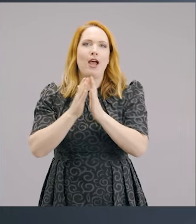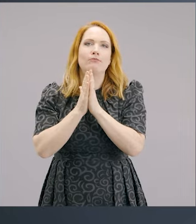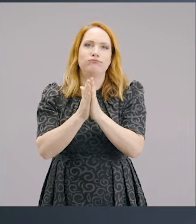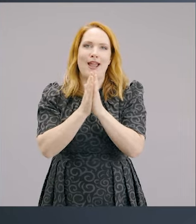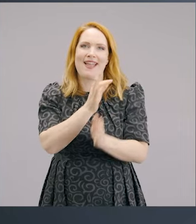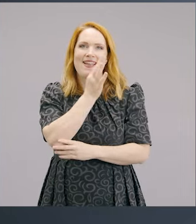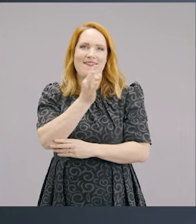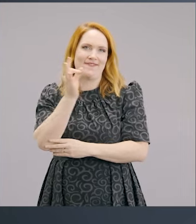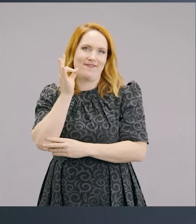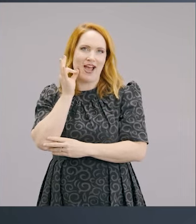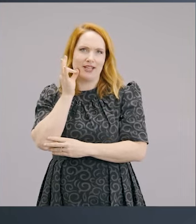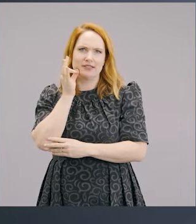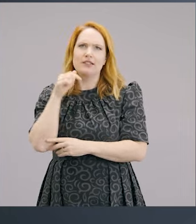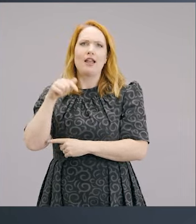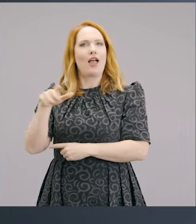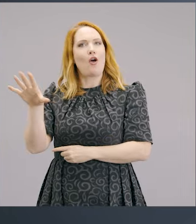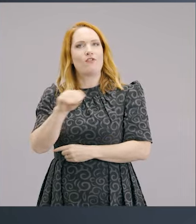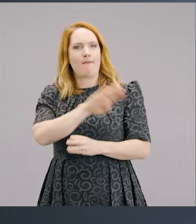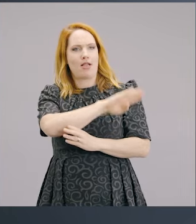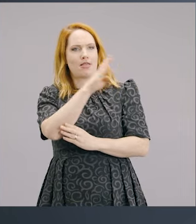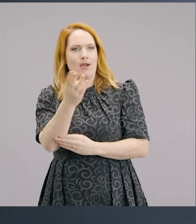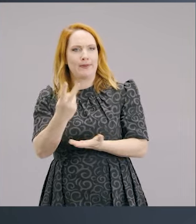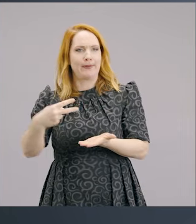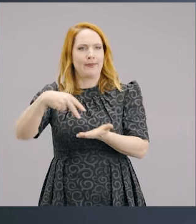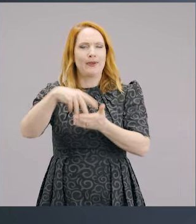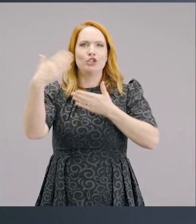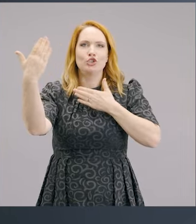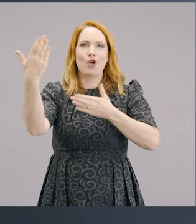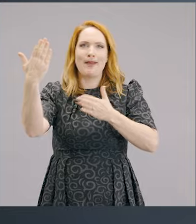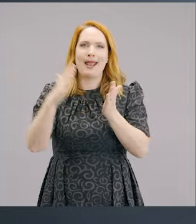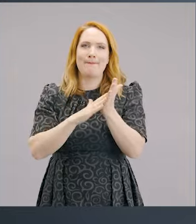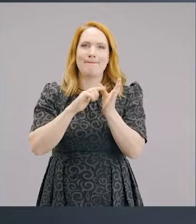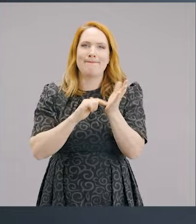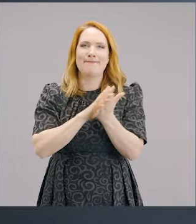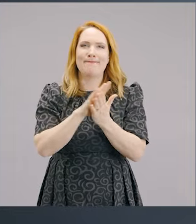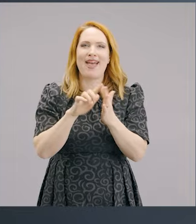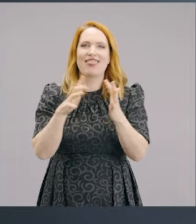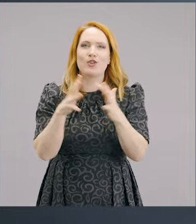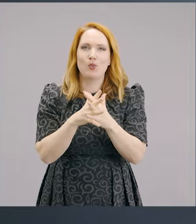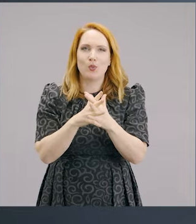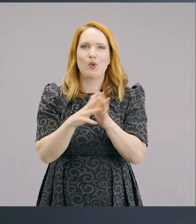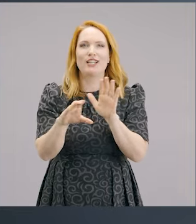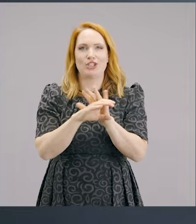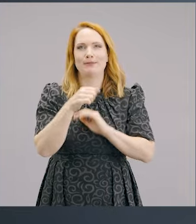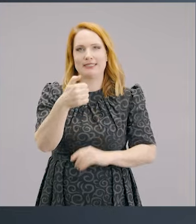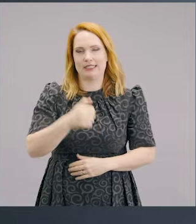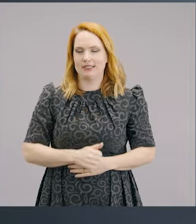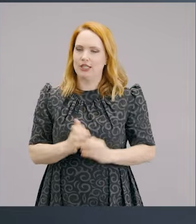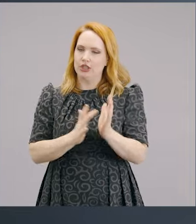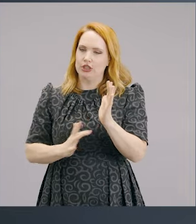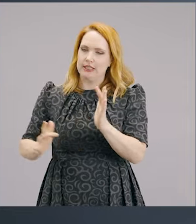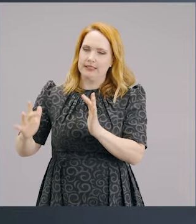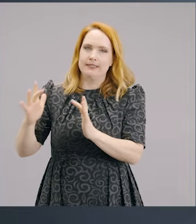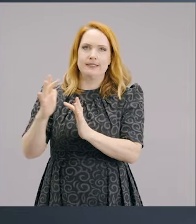across all of our campuses. And it comes from the Sermon on the Mount in Matthew 6, where Jesus